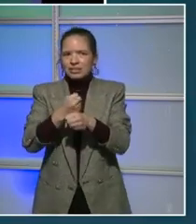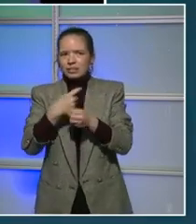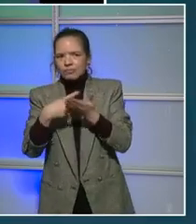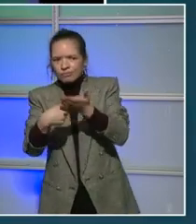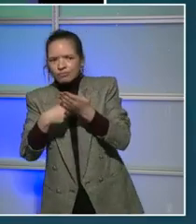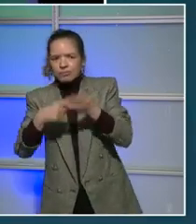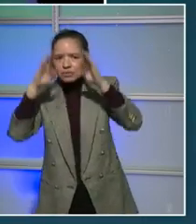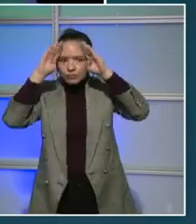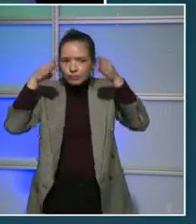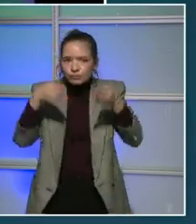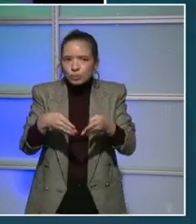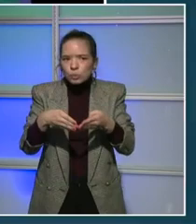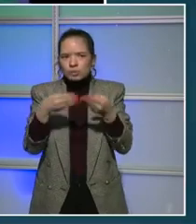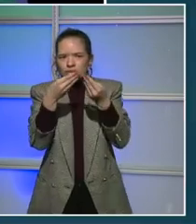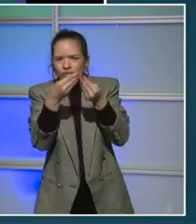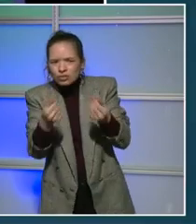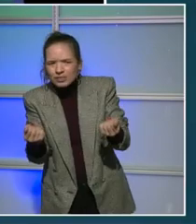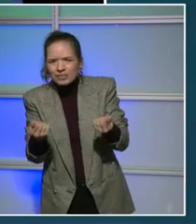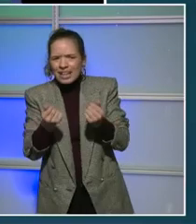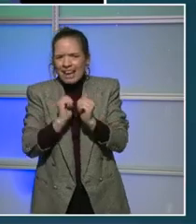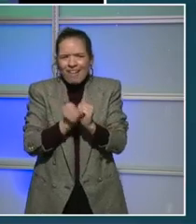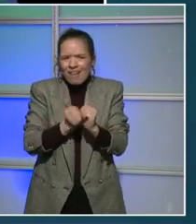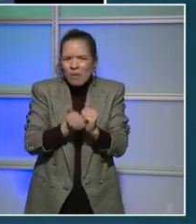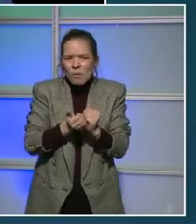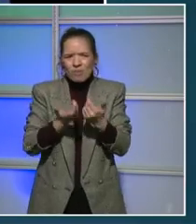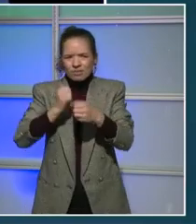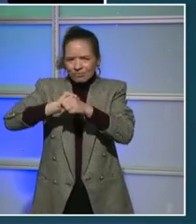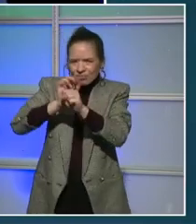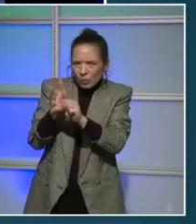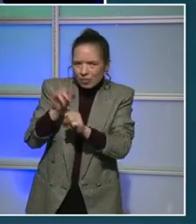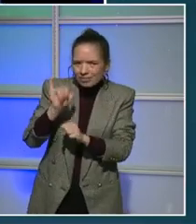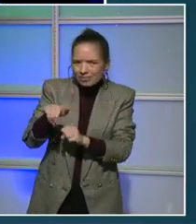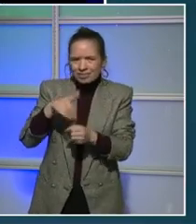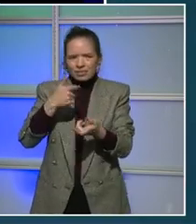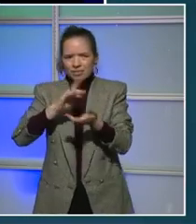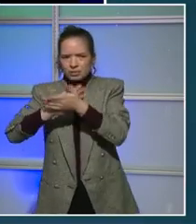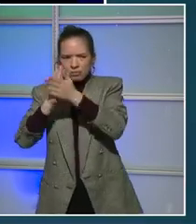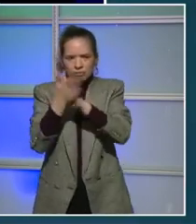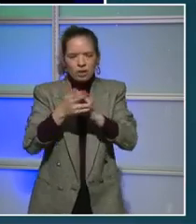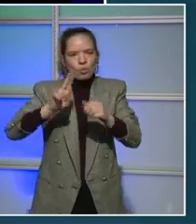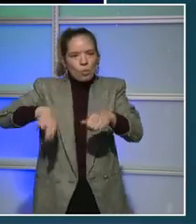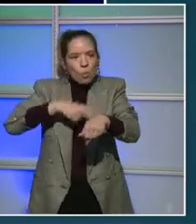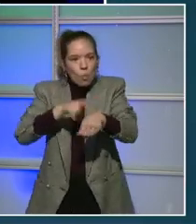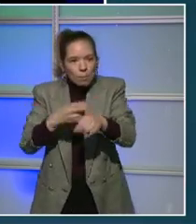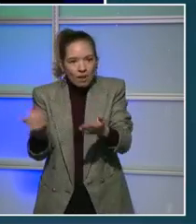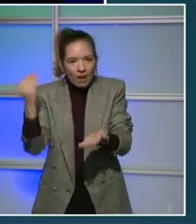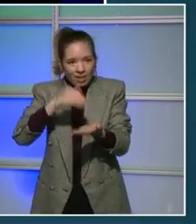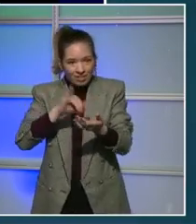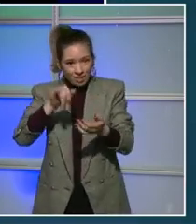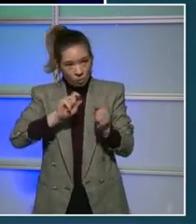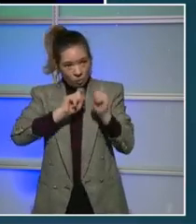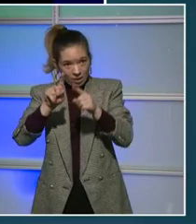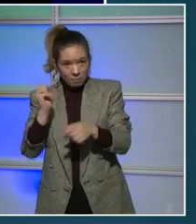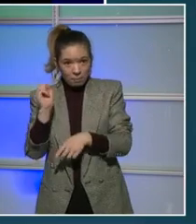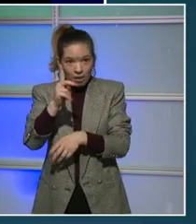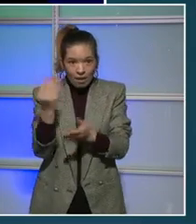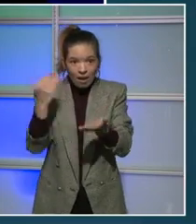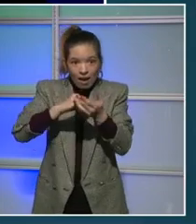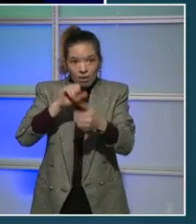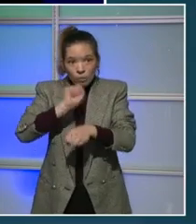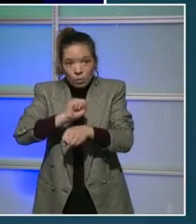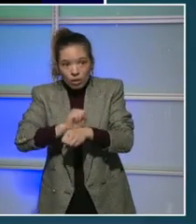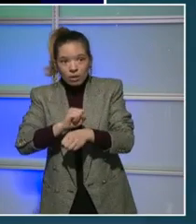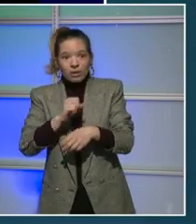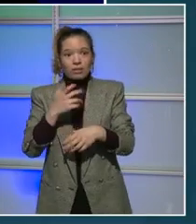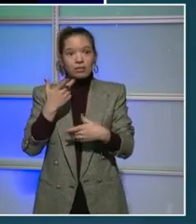crushing this virus and getting back to normal. And that means getting people back to work, getting your customers back in your business, our